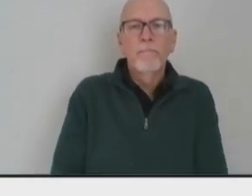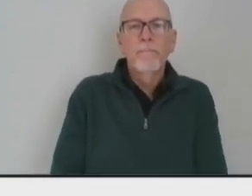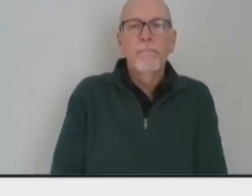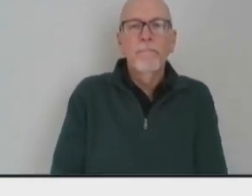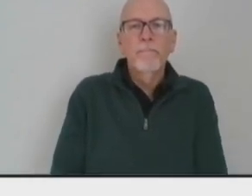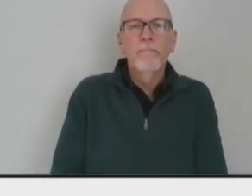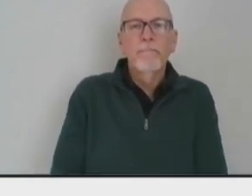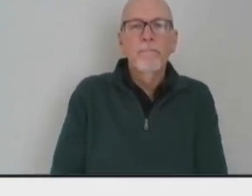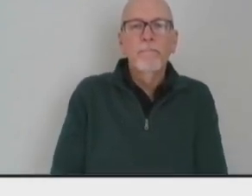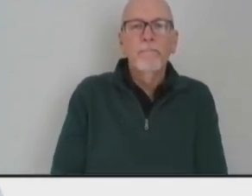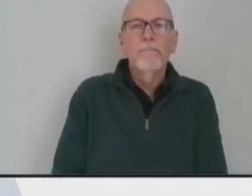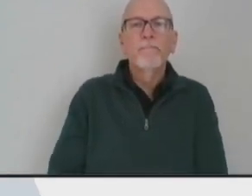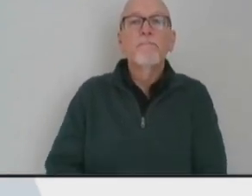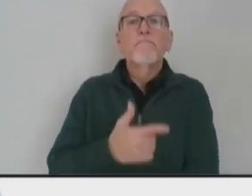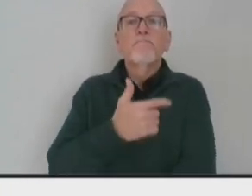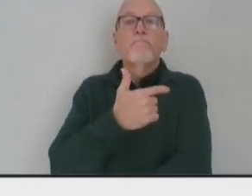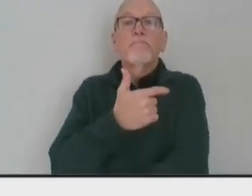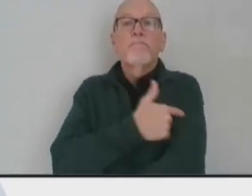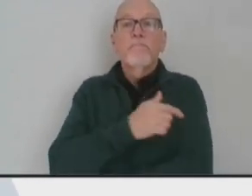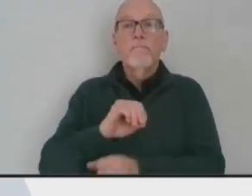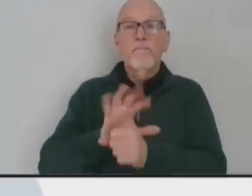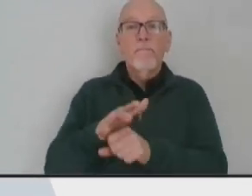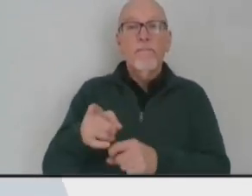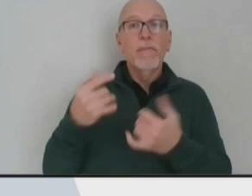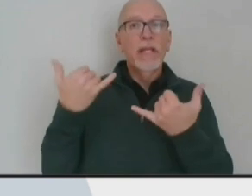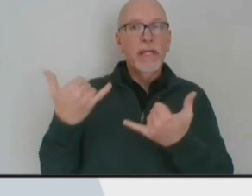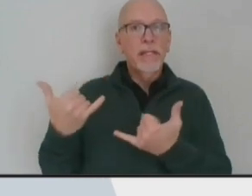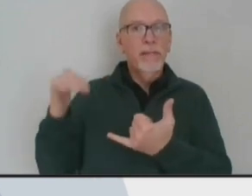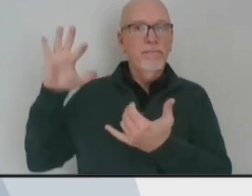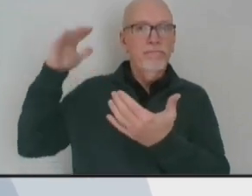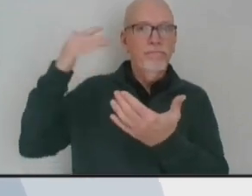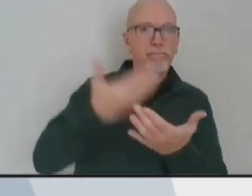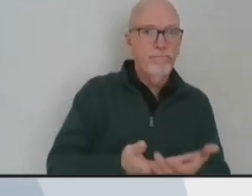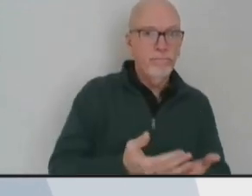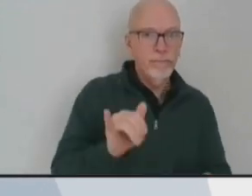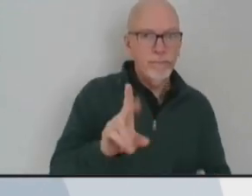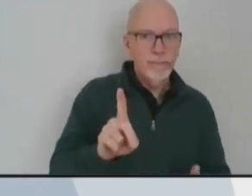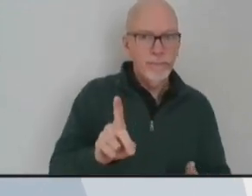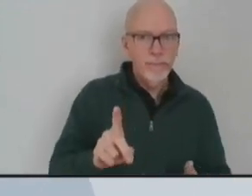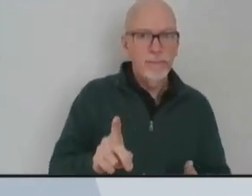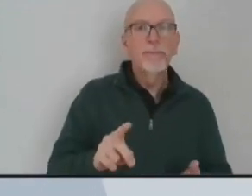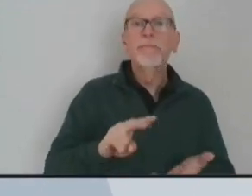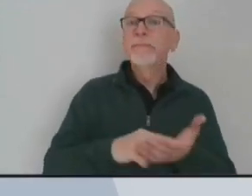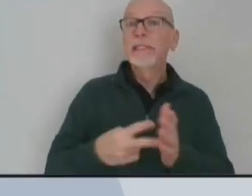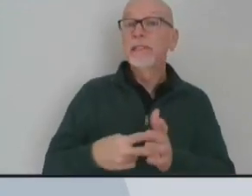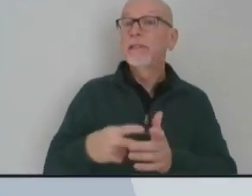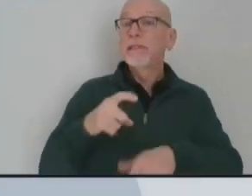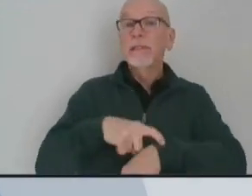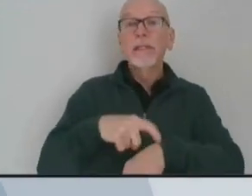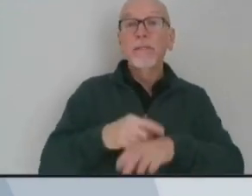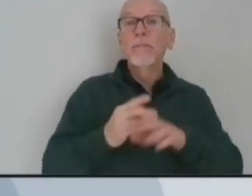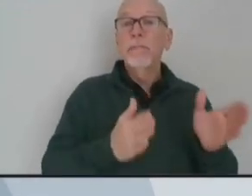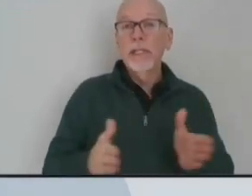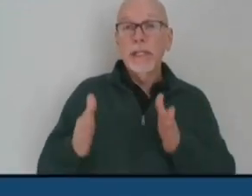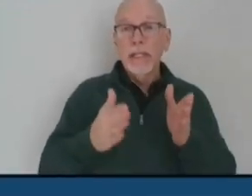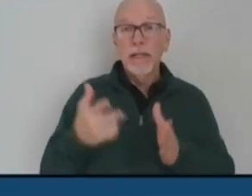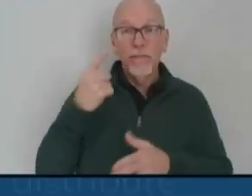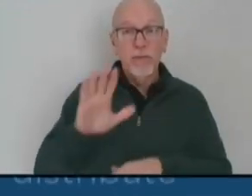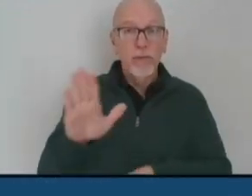The COVID-19 vaccine is now making its way to Indiana, and that means it's time to start planning for your immunization.